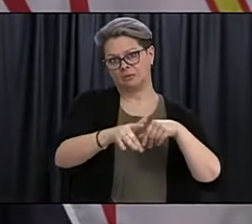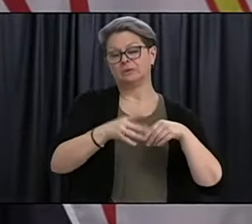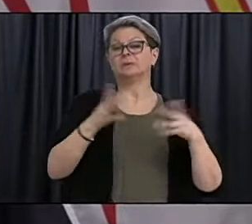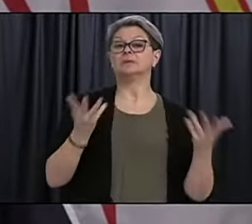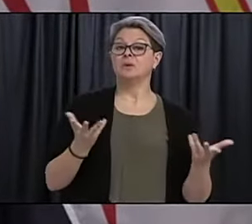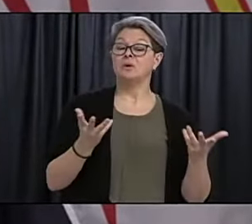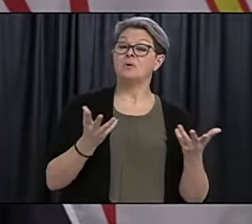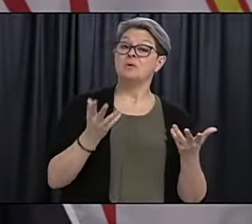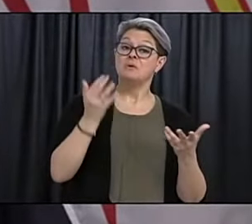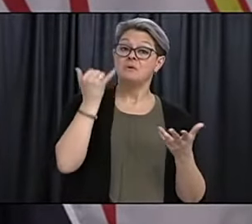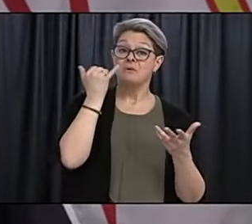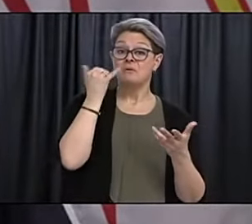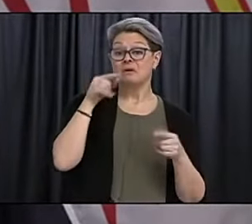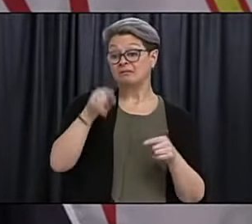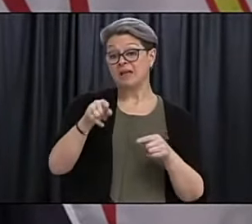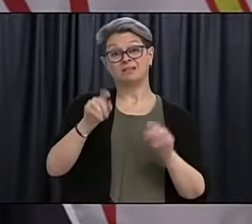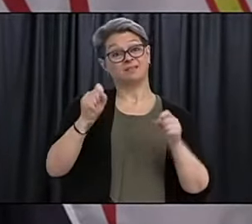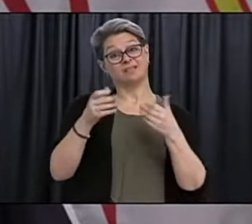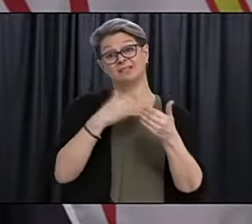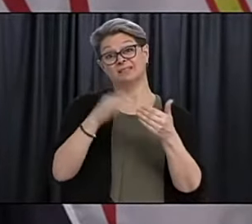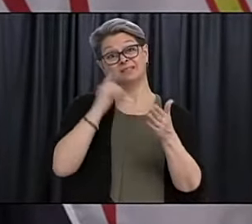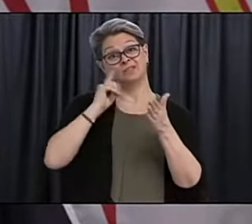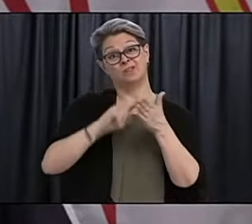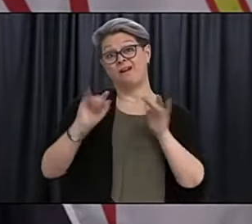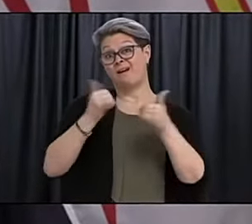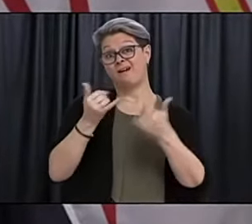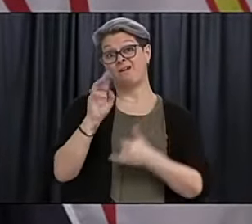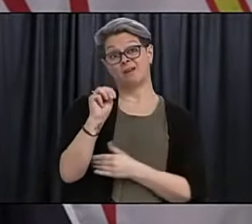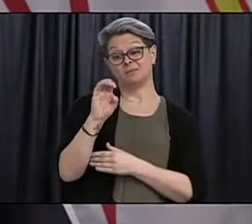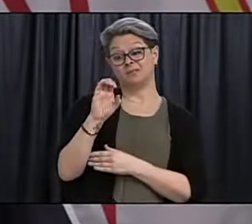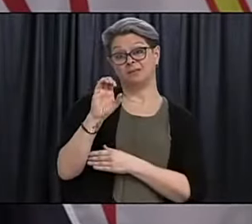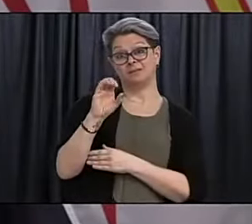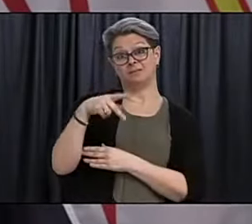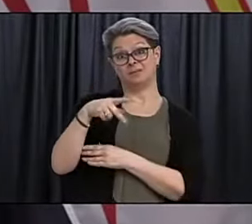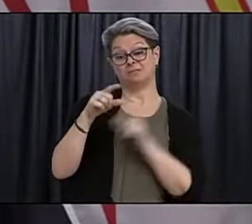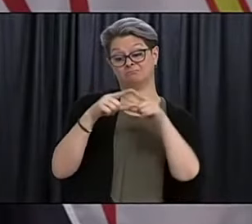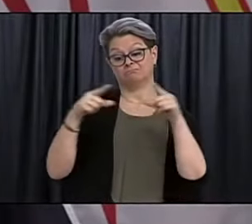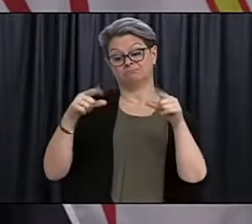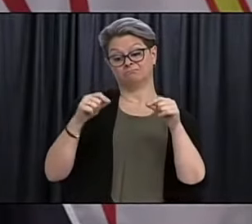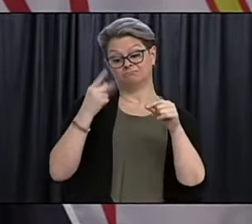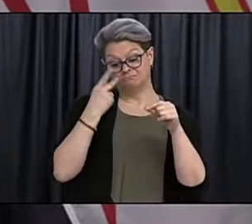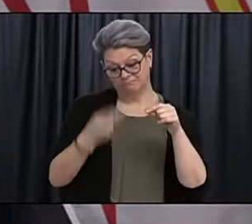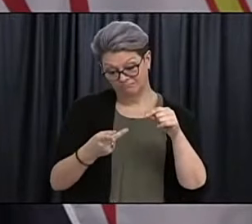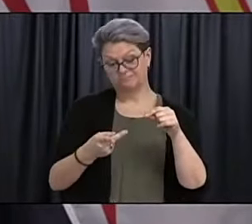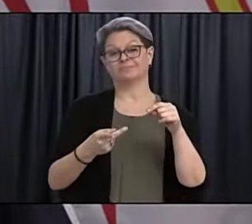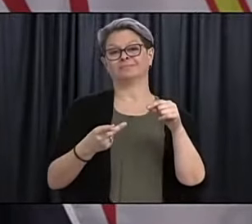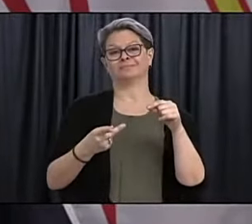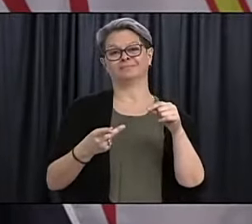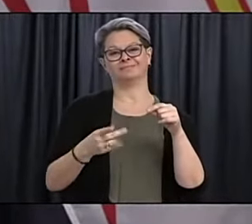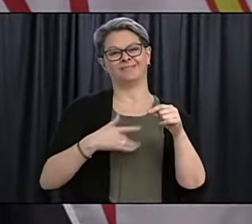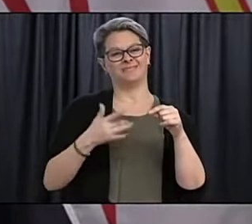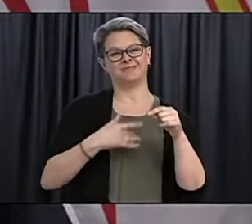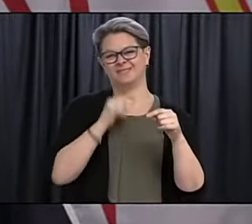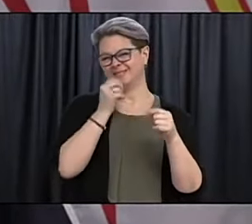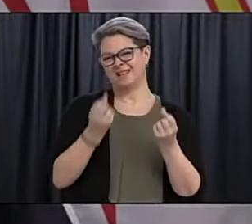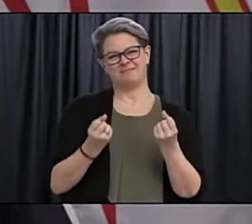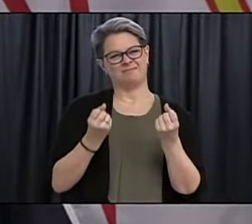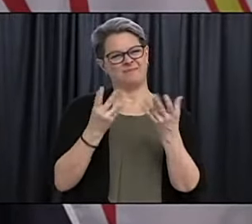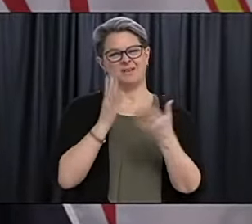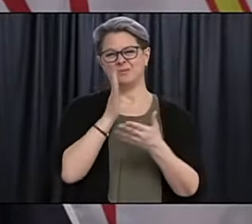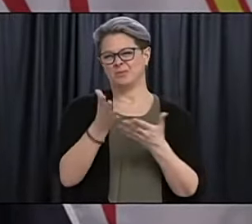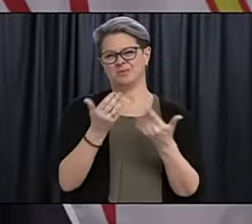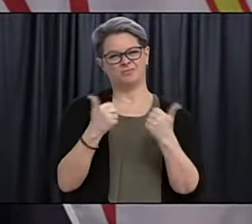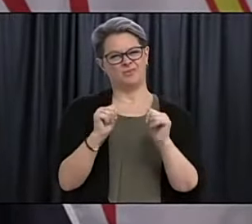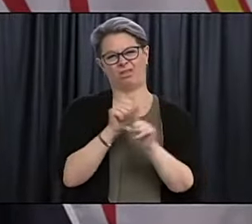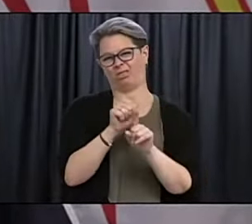quite easily checked with an MCP. So I don't anticipate that there'll be many people jumping the queue in that